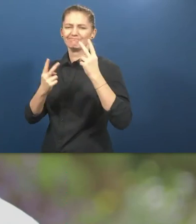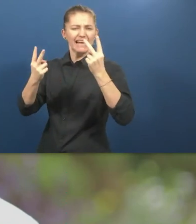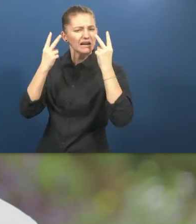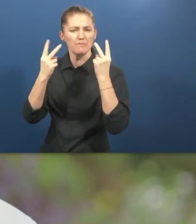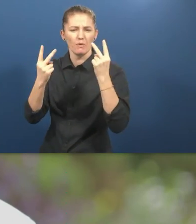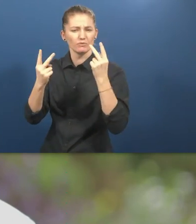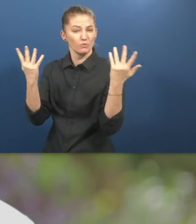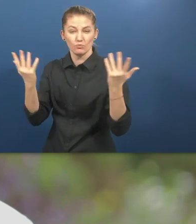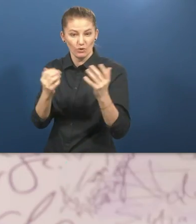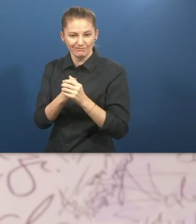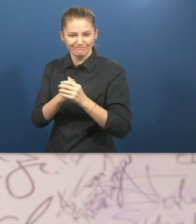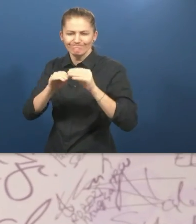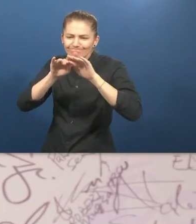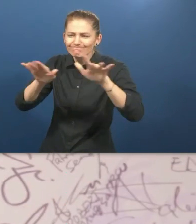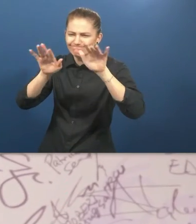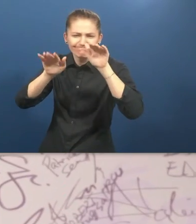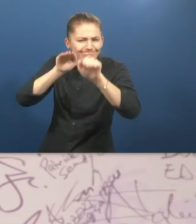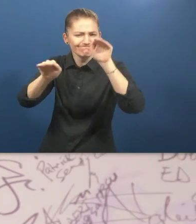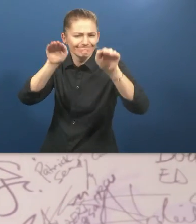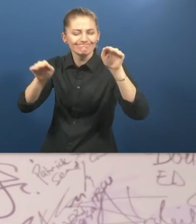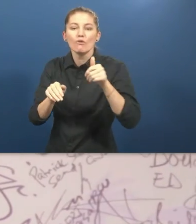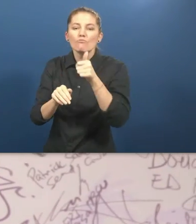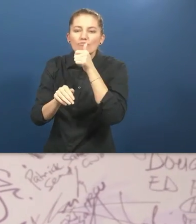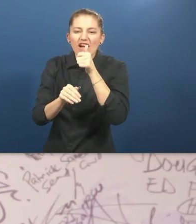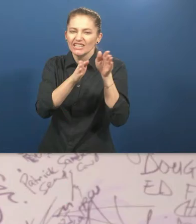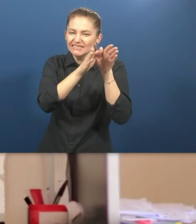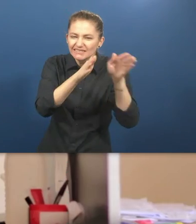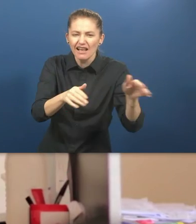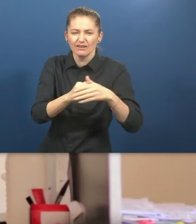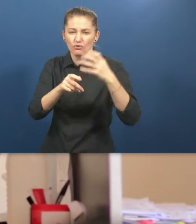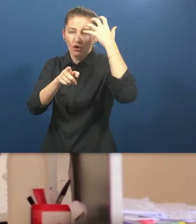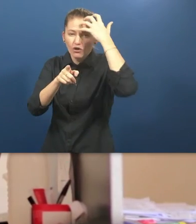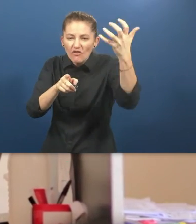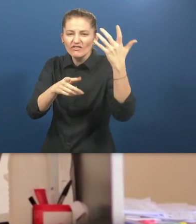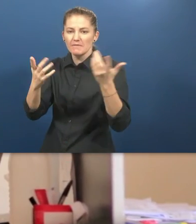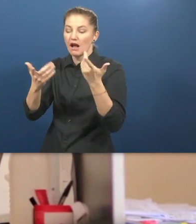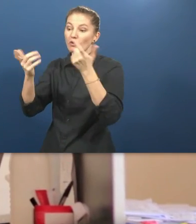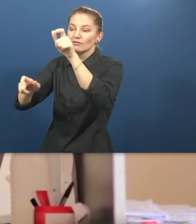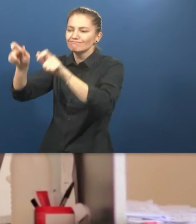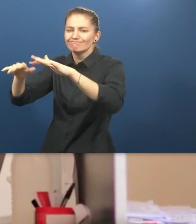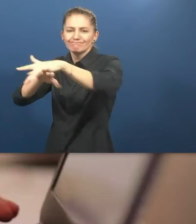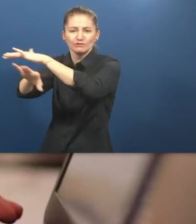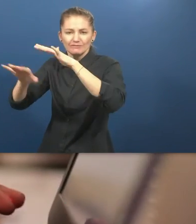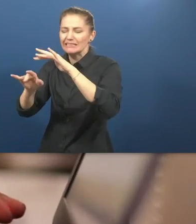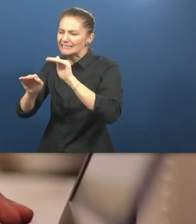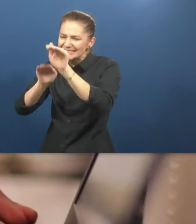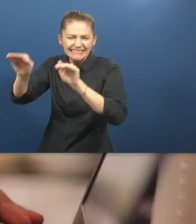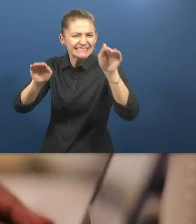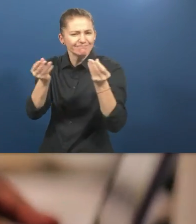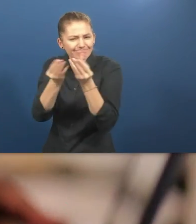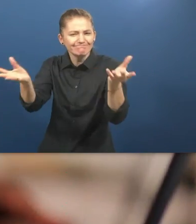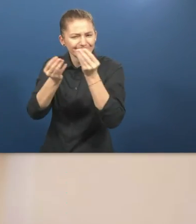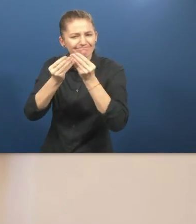The essential elements of the initiative are to trigger private sector, government,